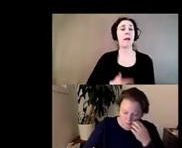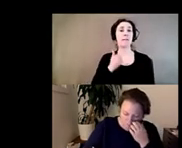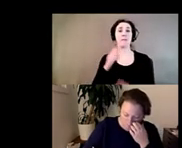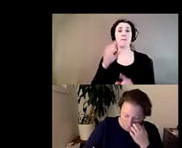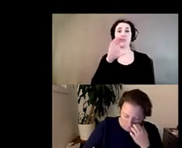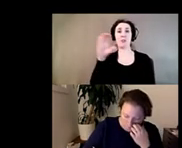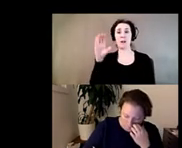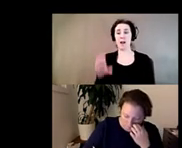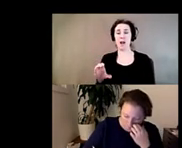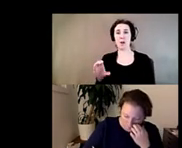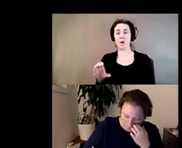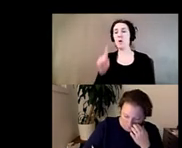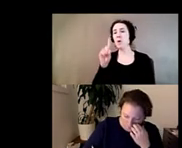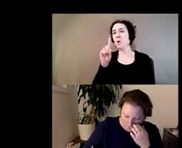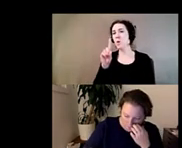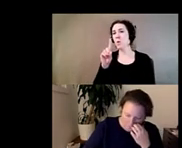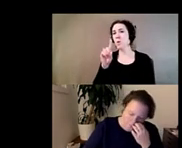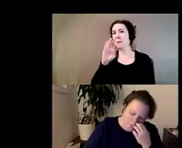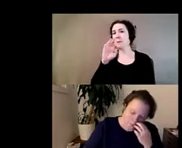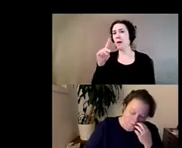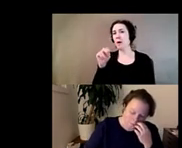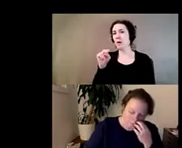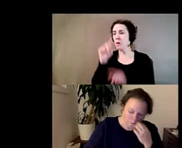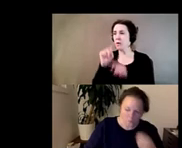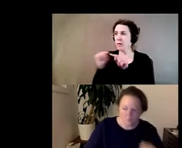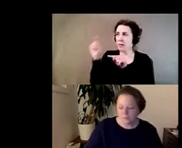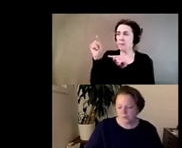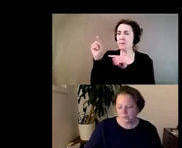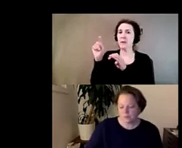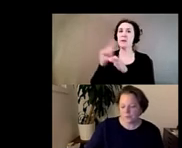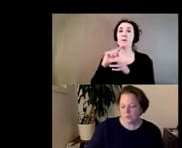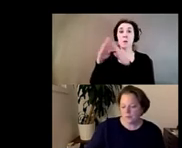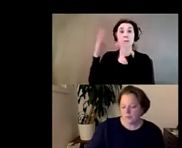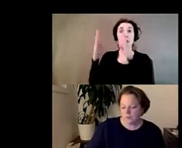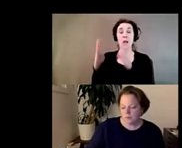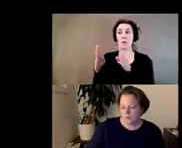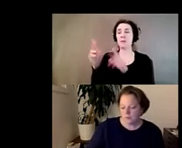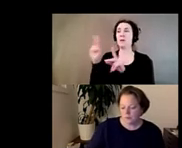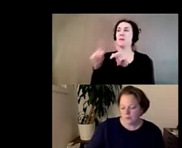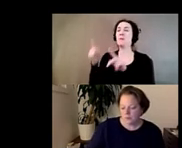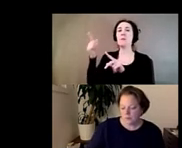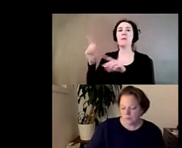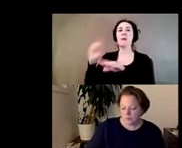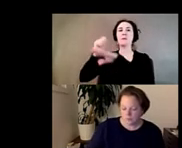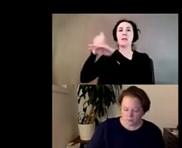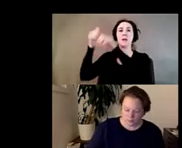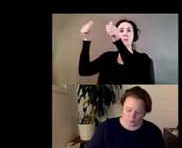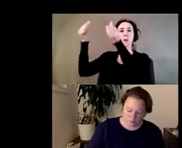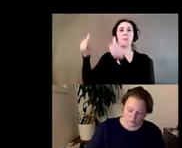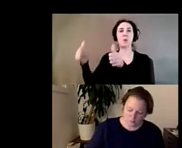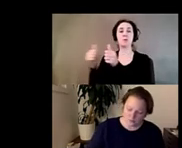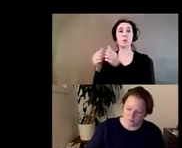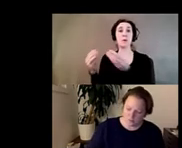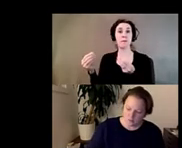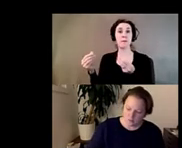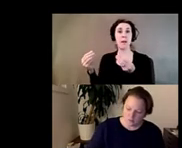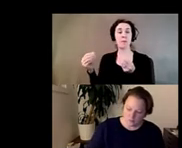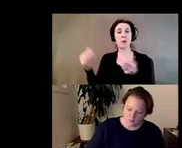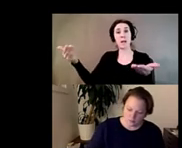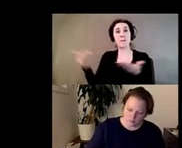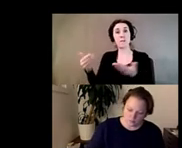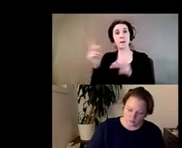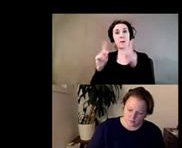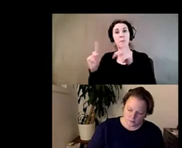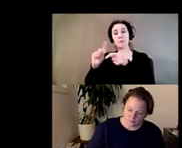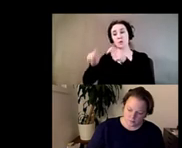one block north of me there's a house and the people in the house just put out a poster um with fabric and invited people to tie